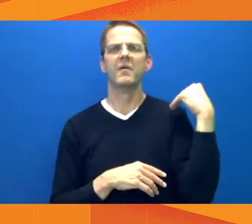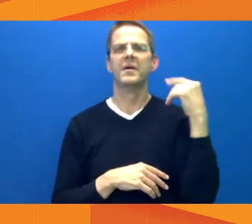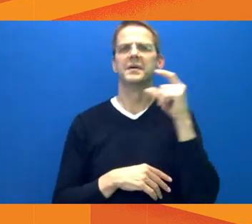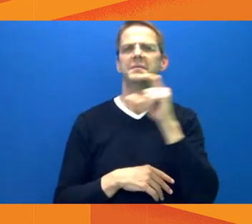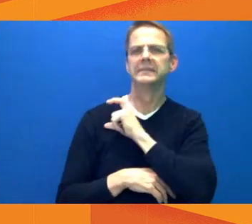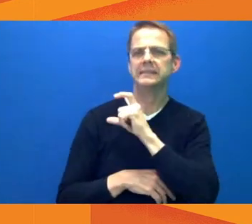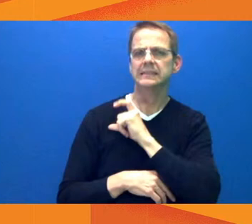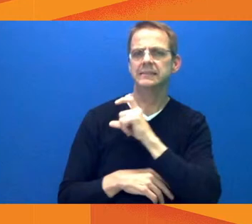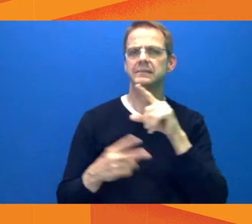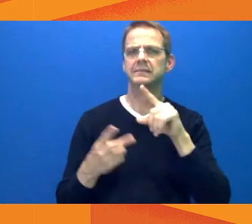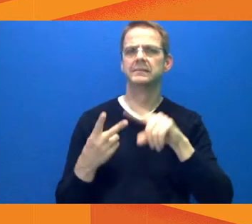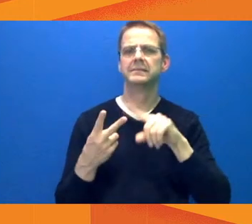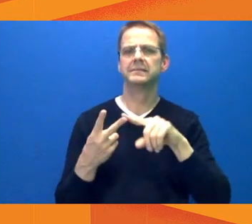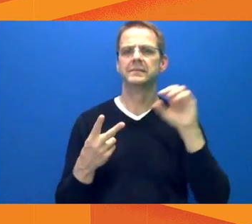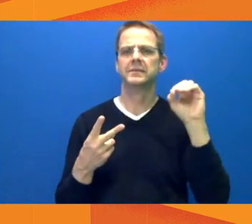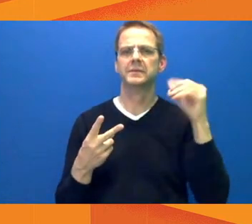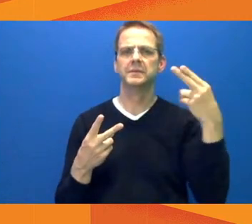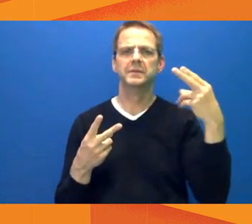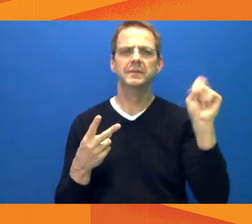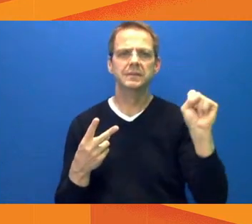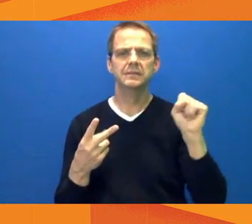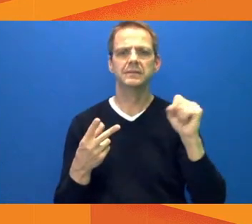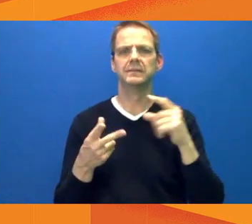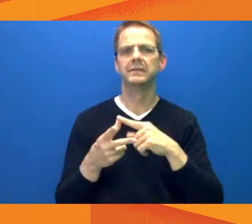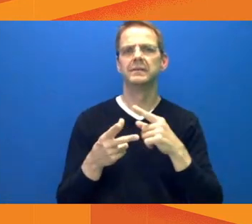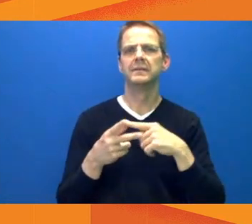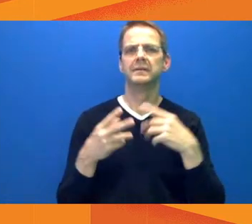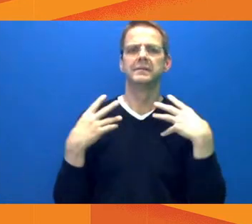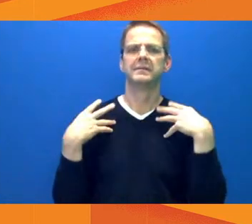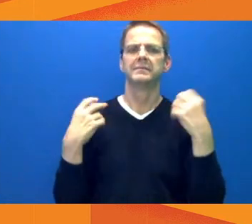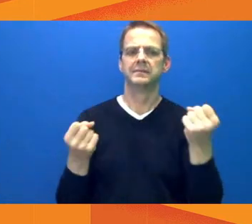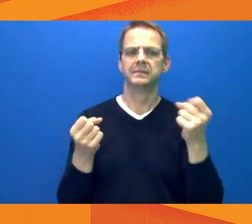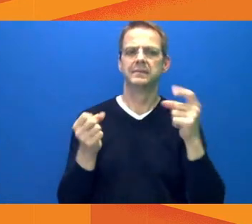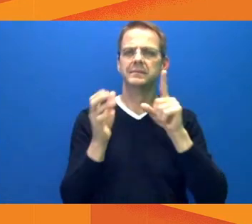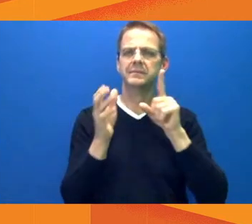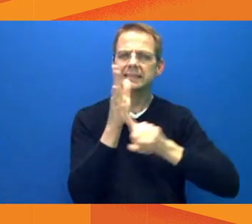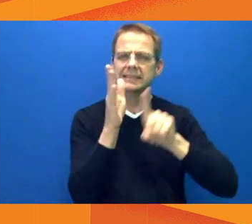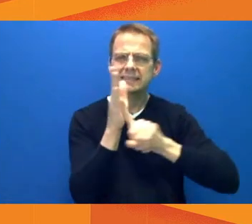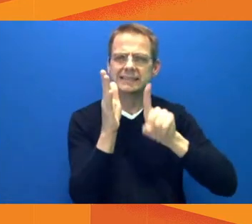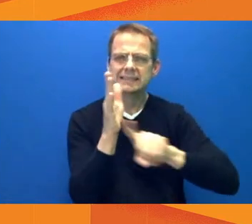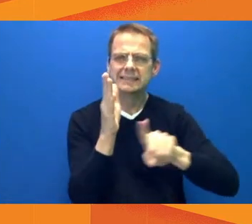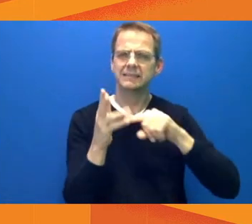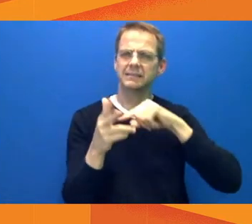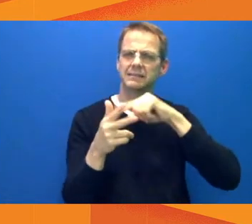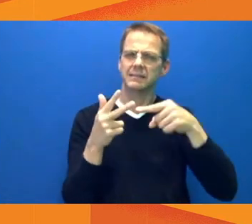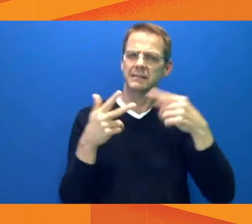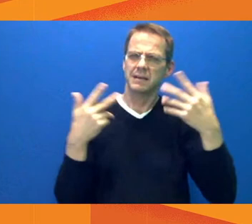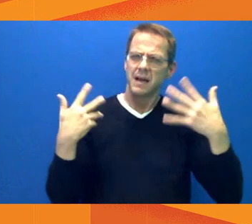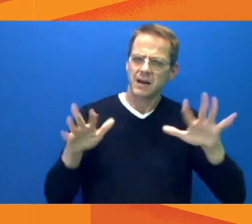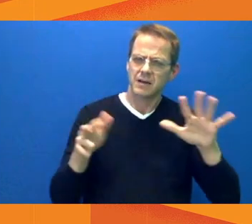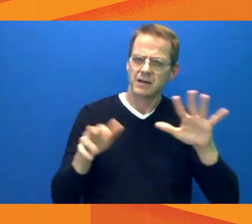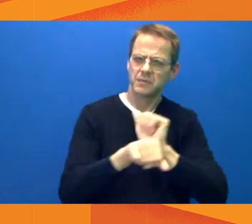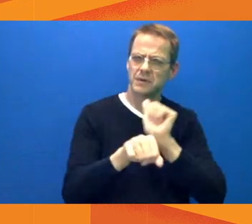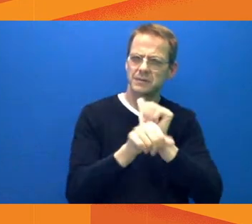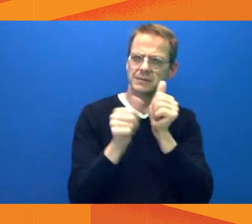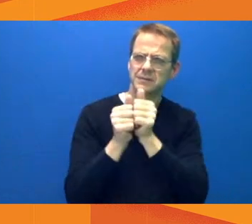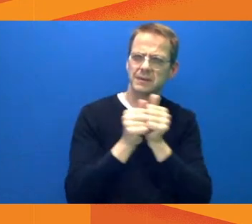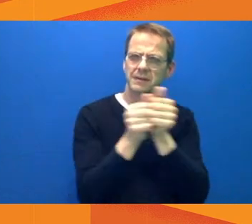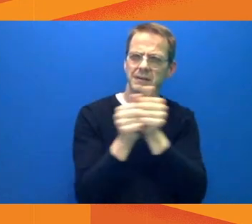OHS, emergency responders, peace officers and whatnot with regard to enforcement of COVID